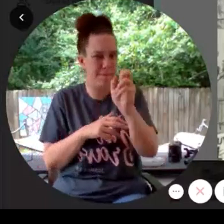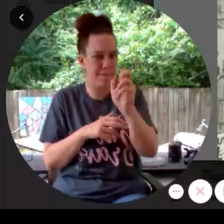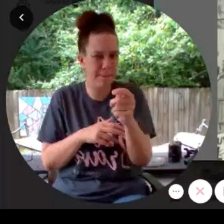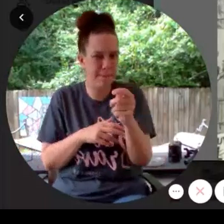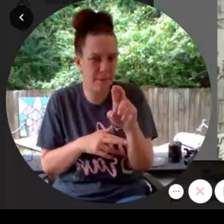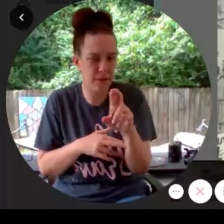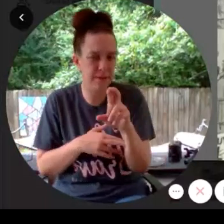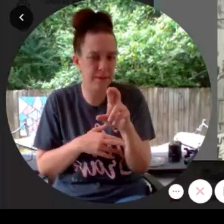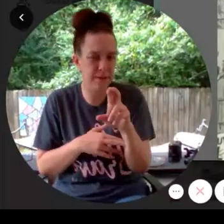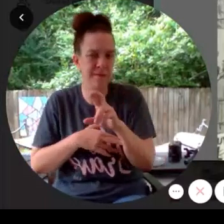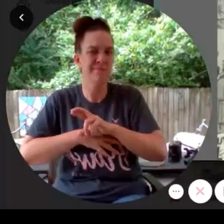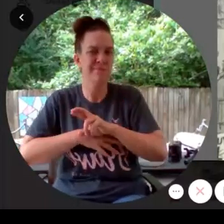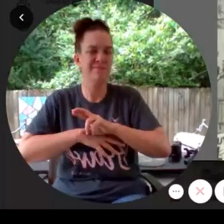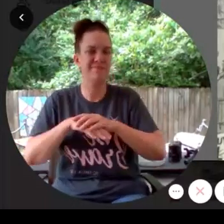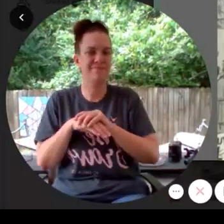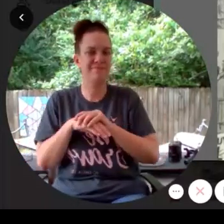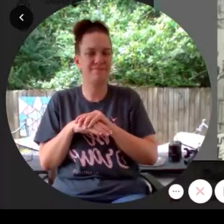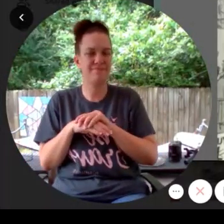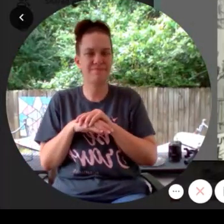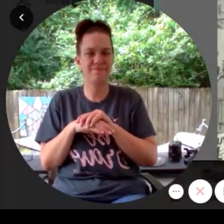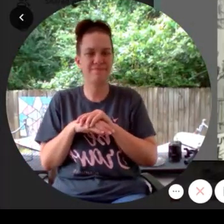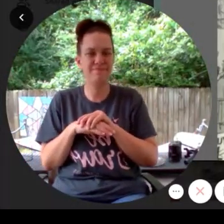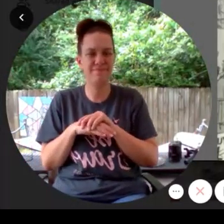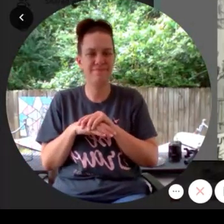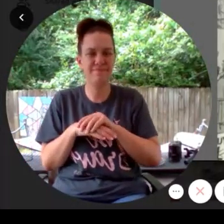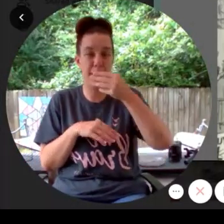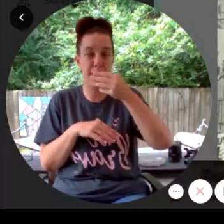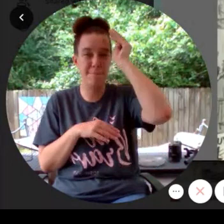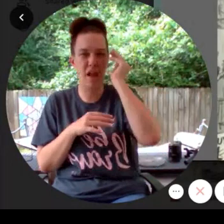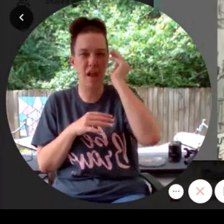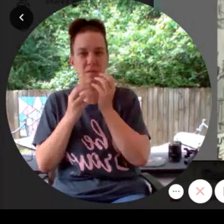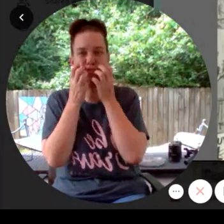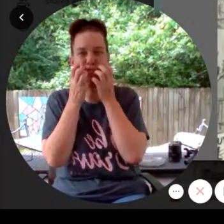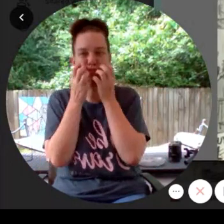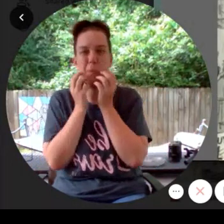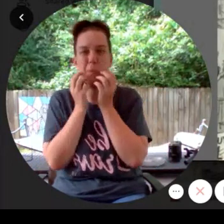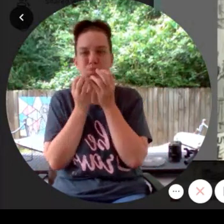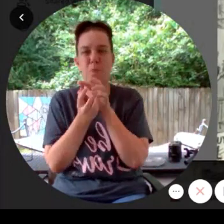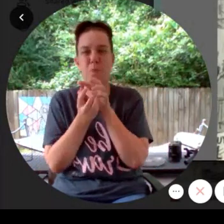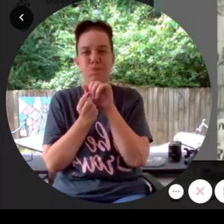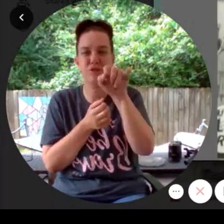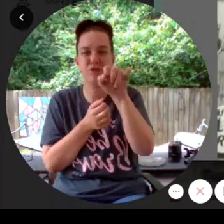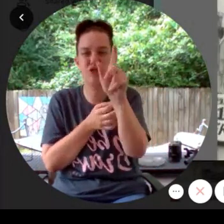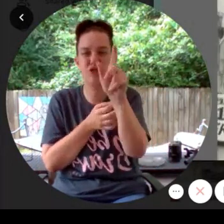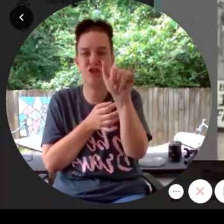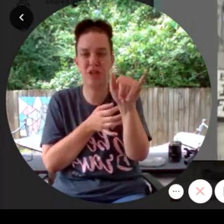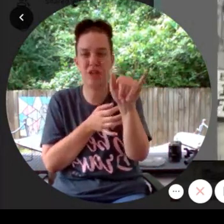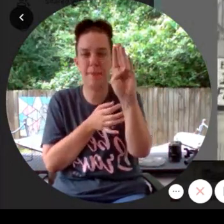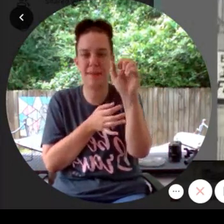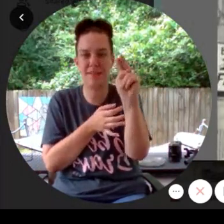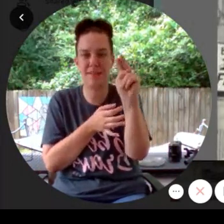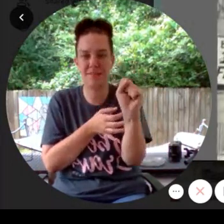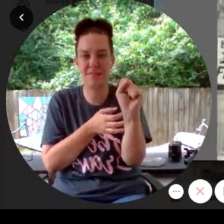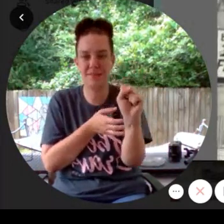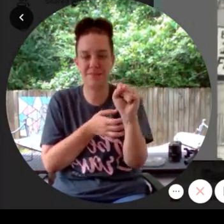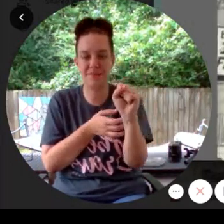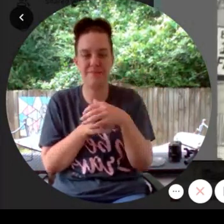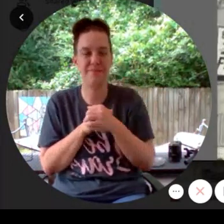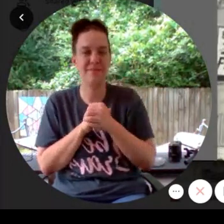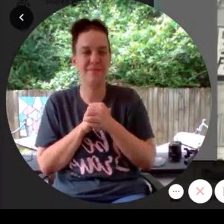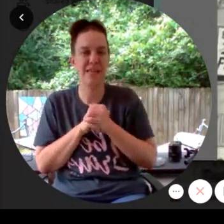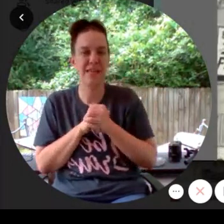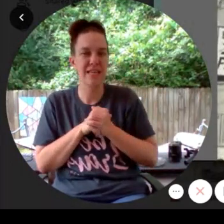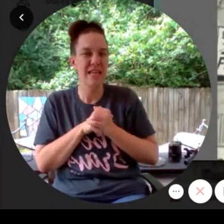Miles had his mouth full of jelly beans, is that Barkin knows we